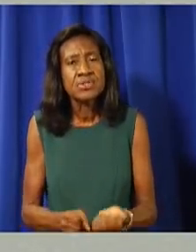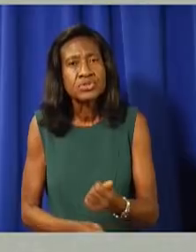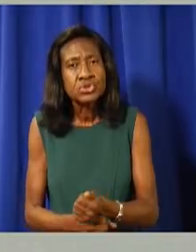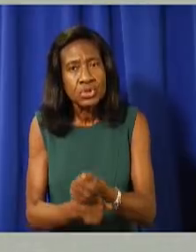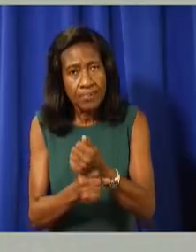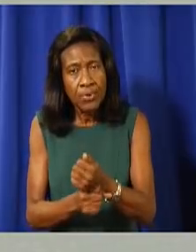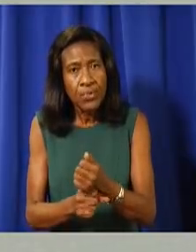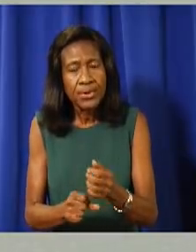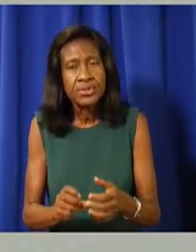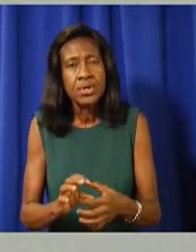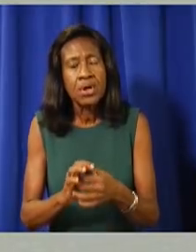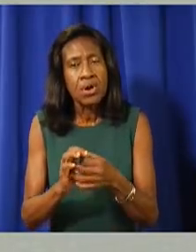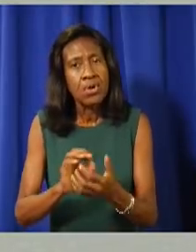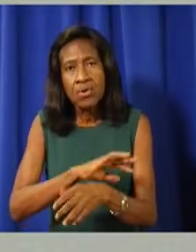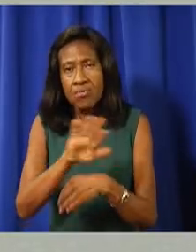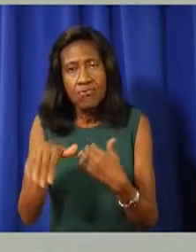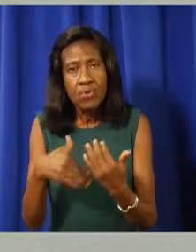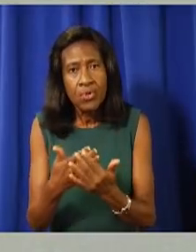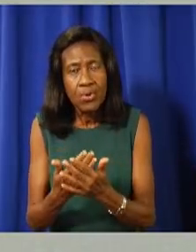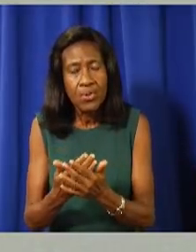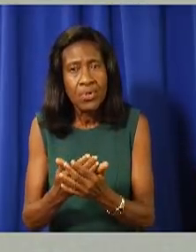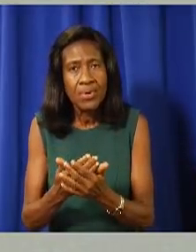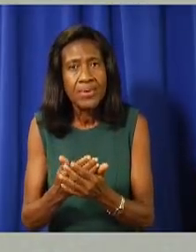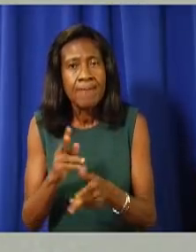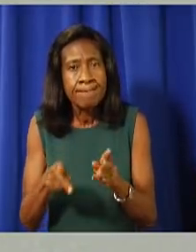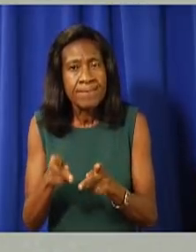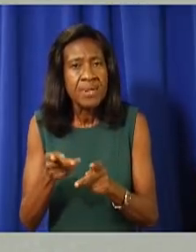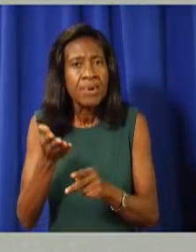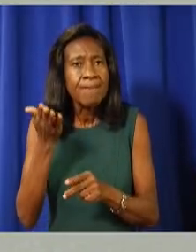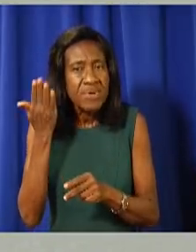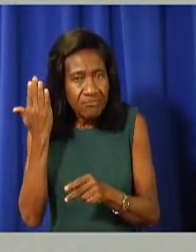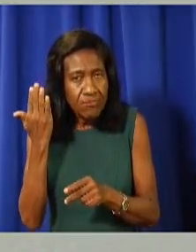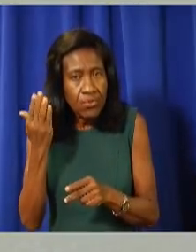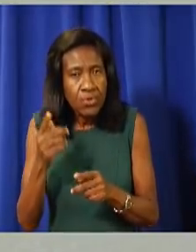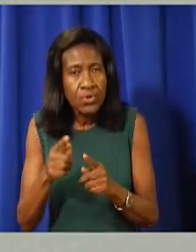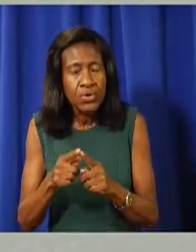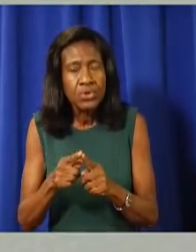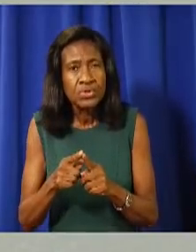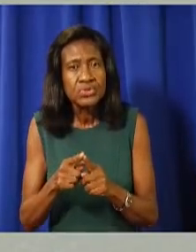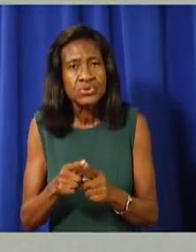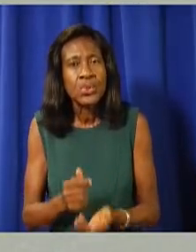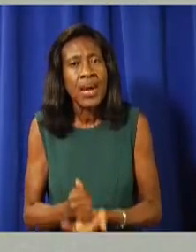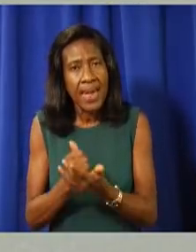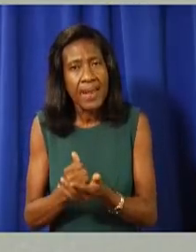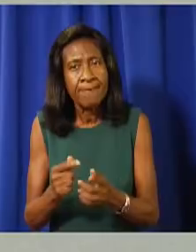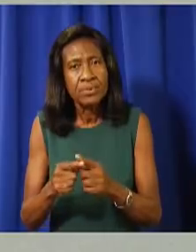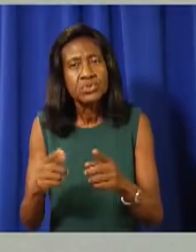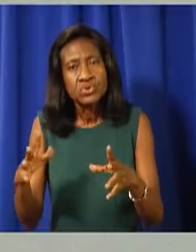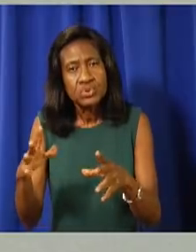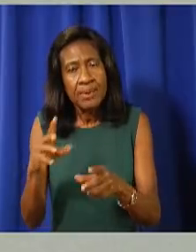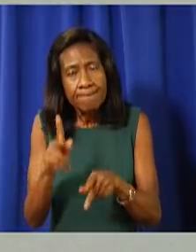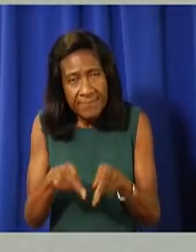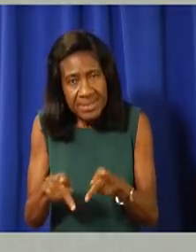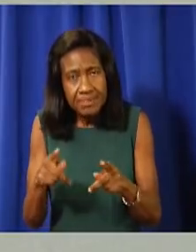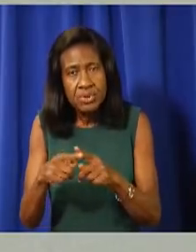And the former Premier has now made it abundantly clear that he too supports vaccines.